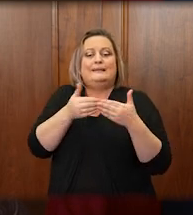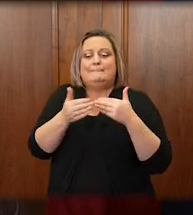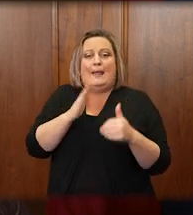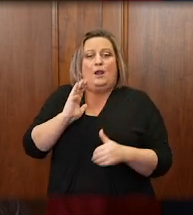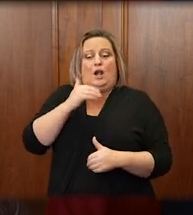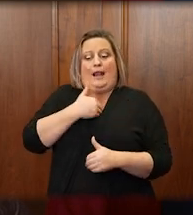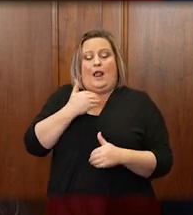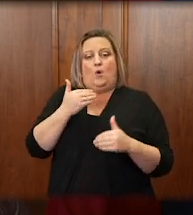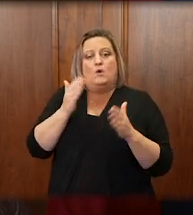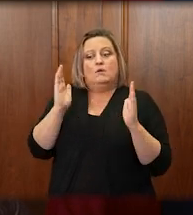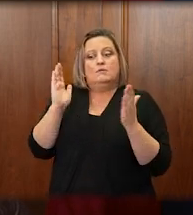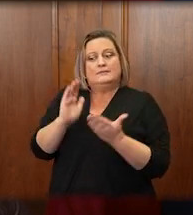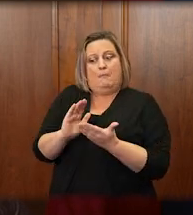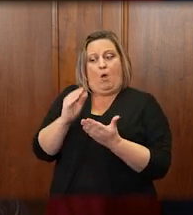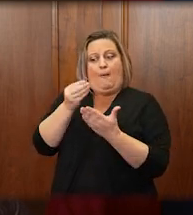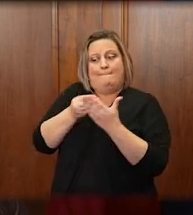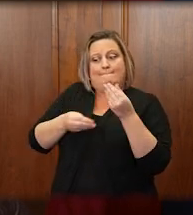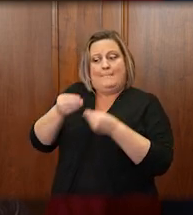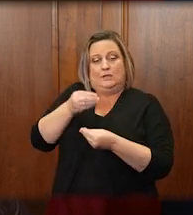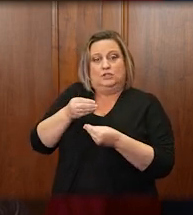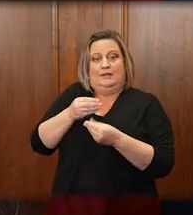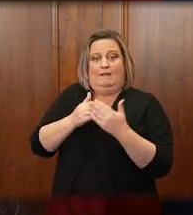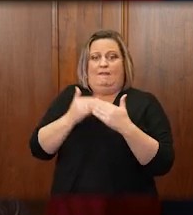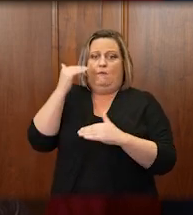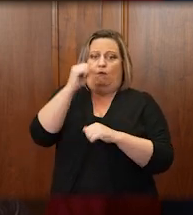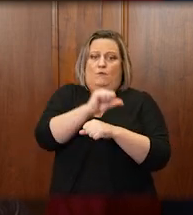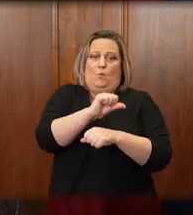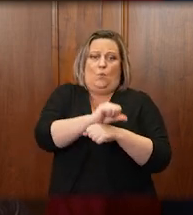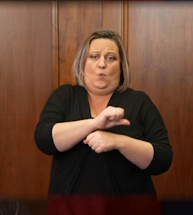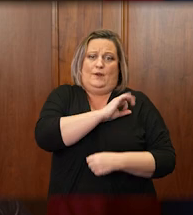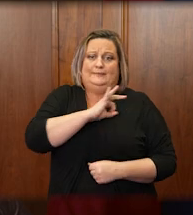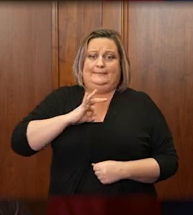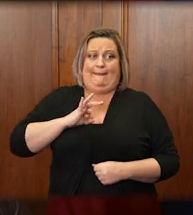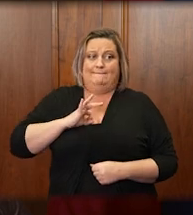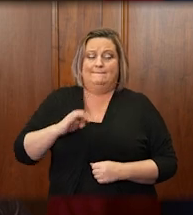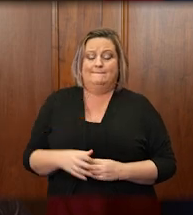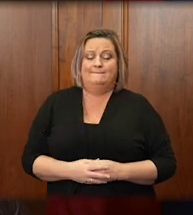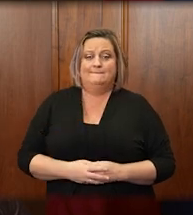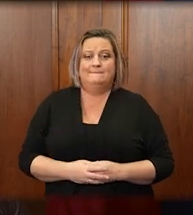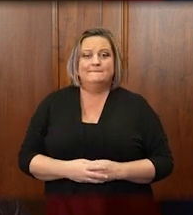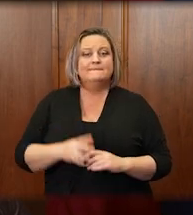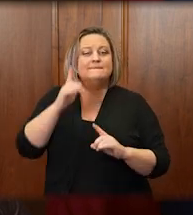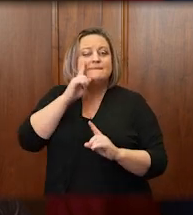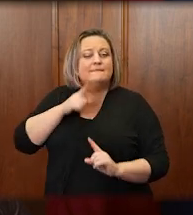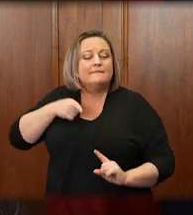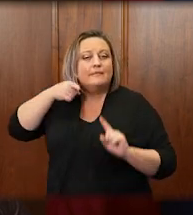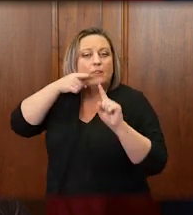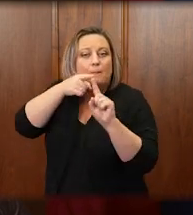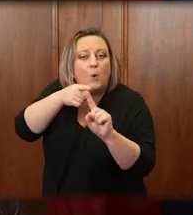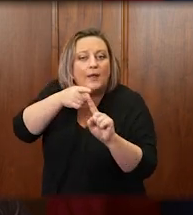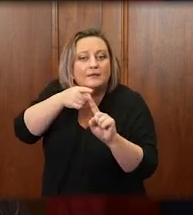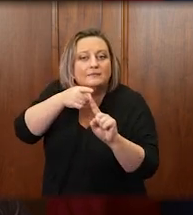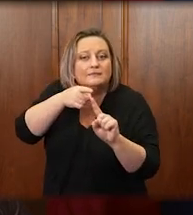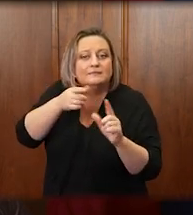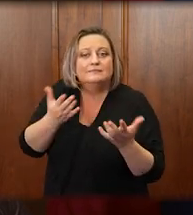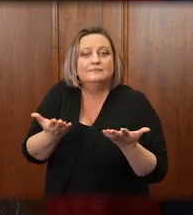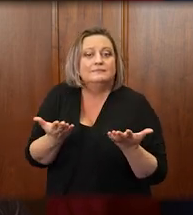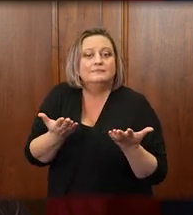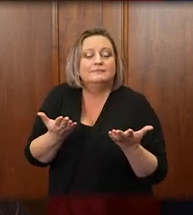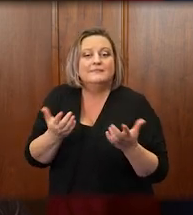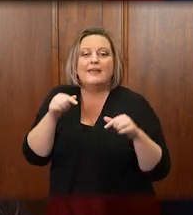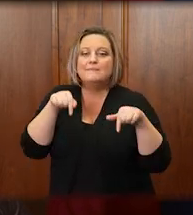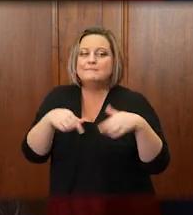budget and overworked staff. The point I'm angling toward is that this may not be the best time